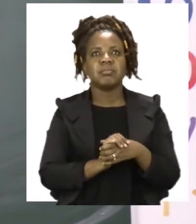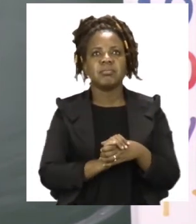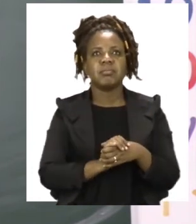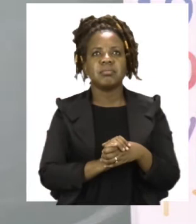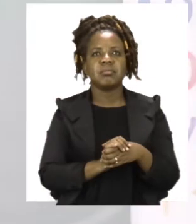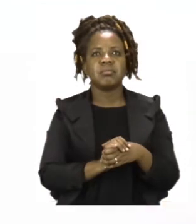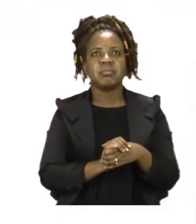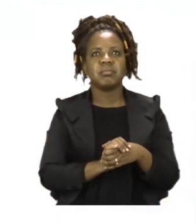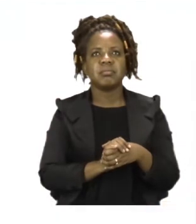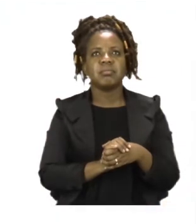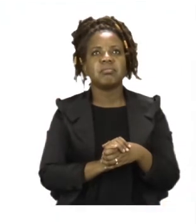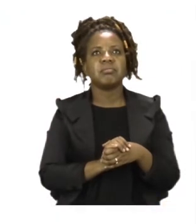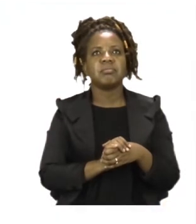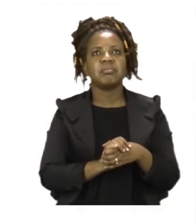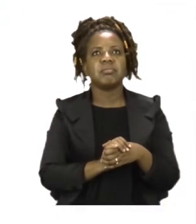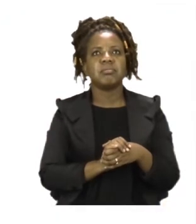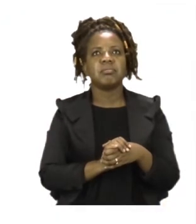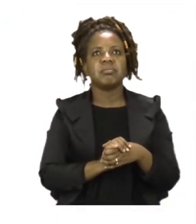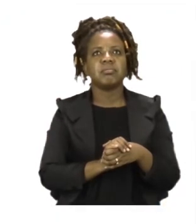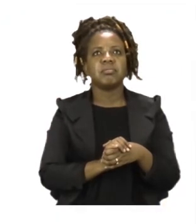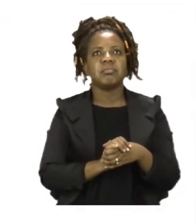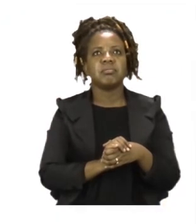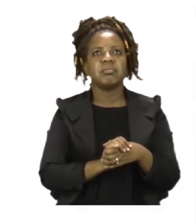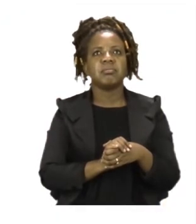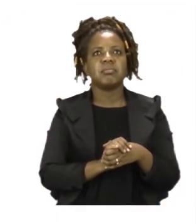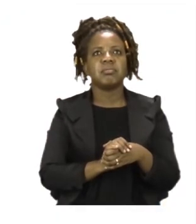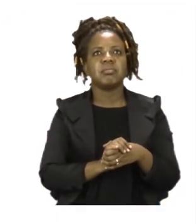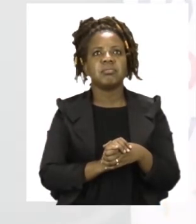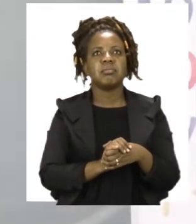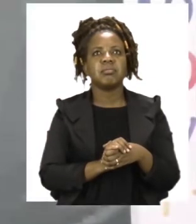questions about the triangle.